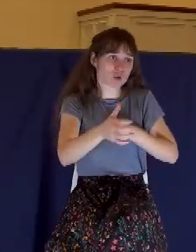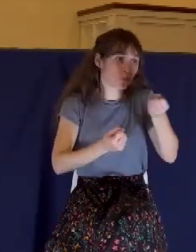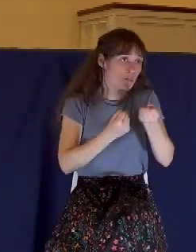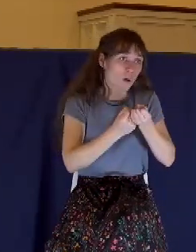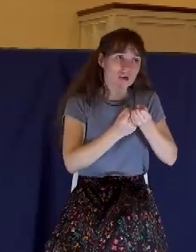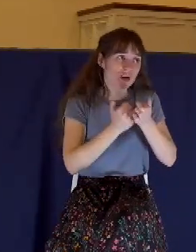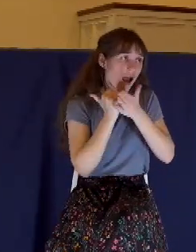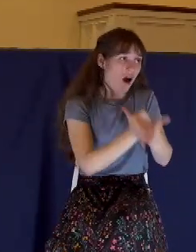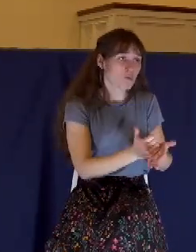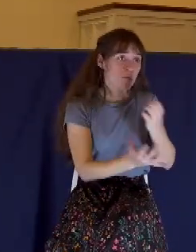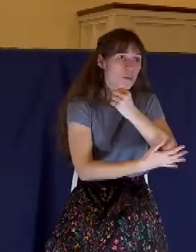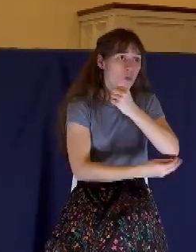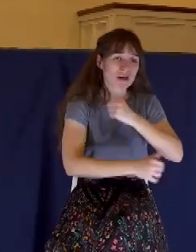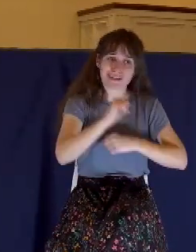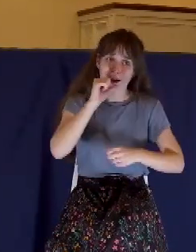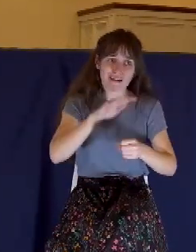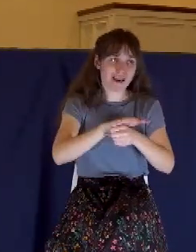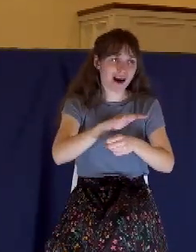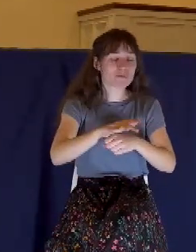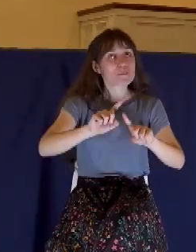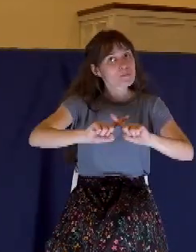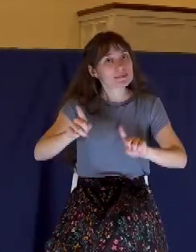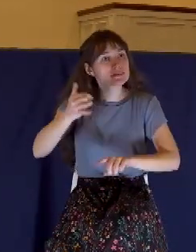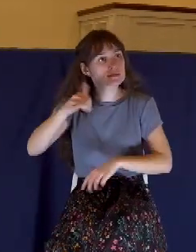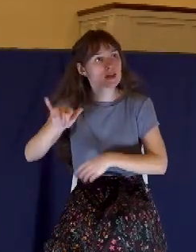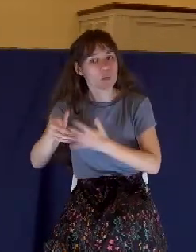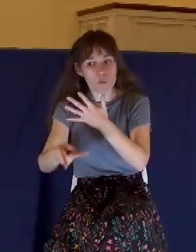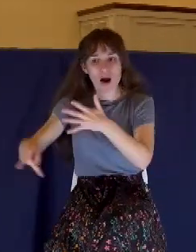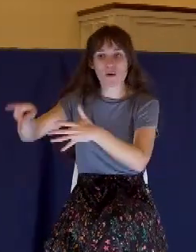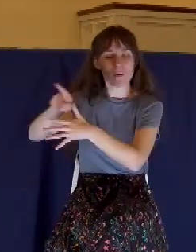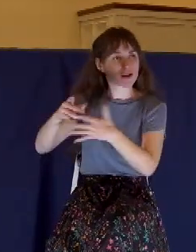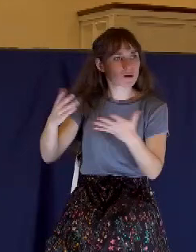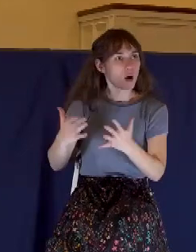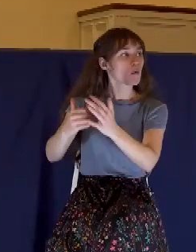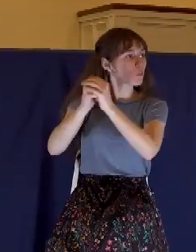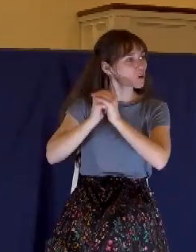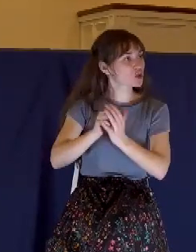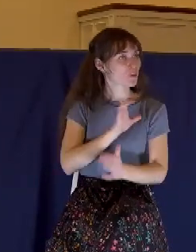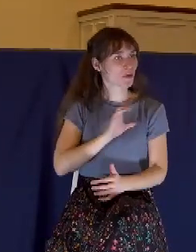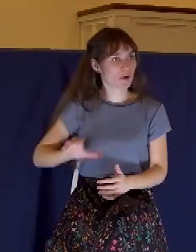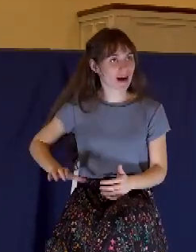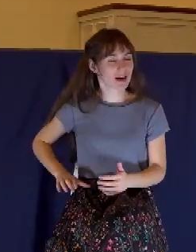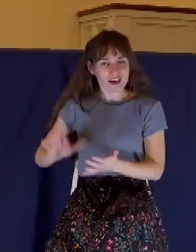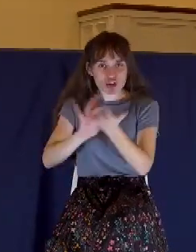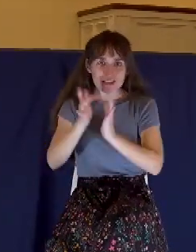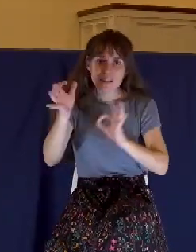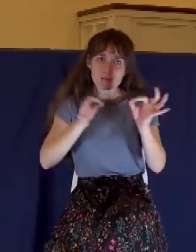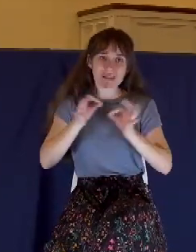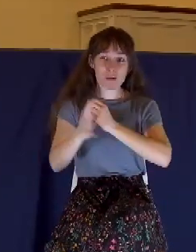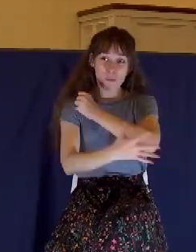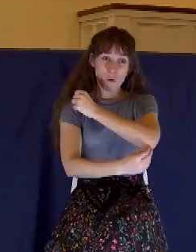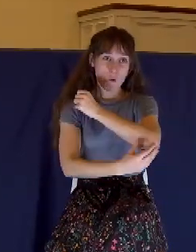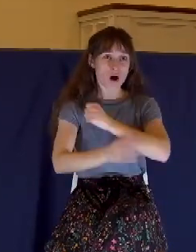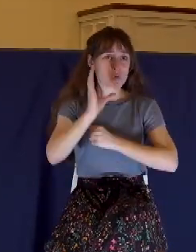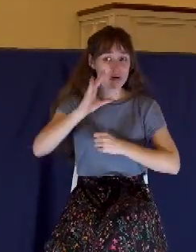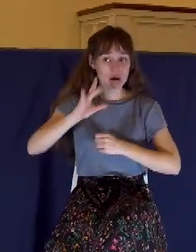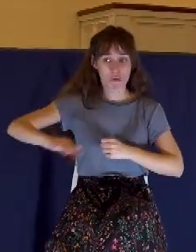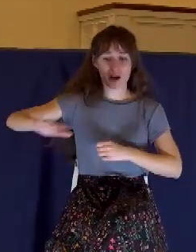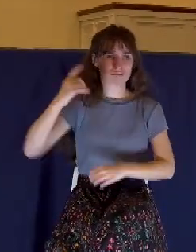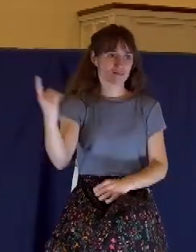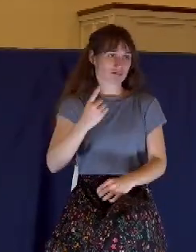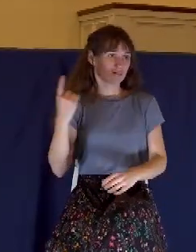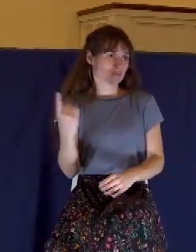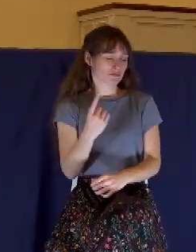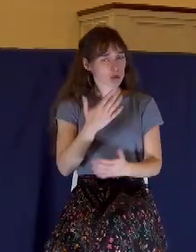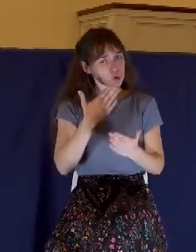But the ultimate priority is to worship Christ. And Jesus said, You're going to have the poor with you. Always. It's good